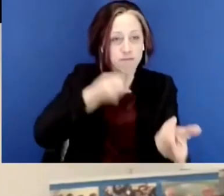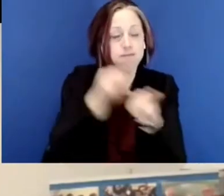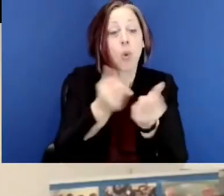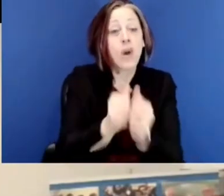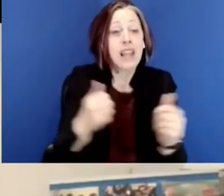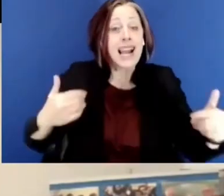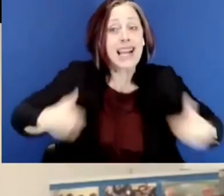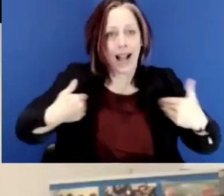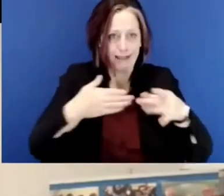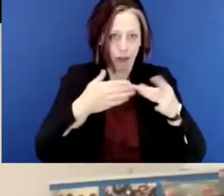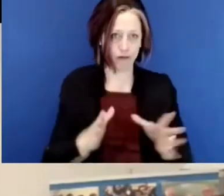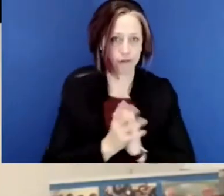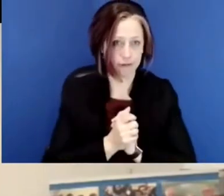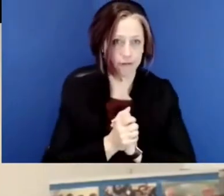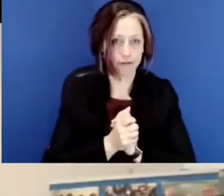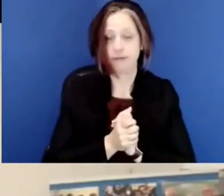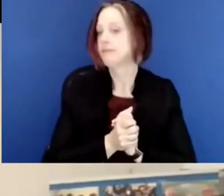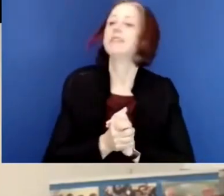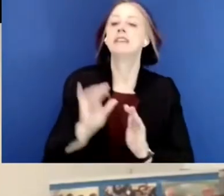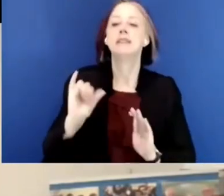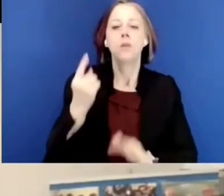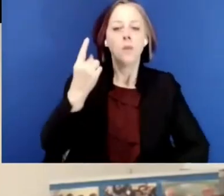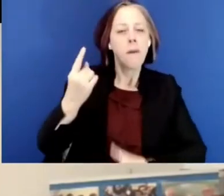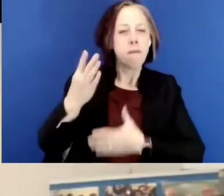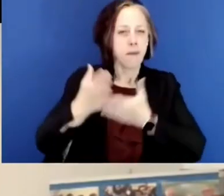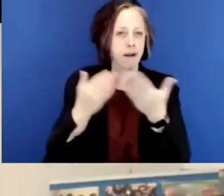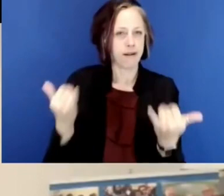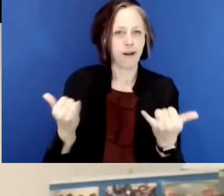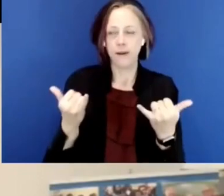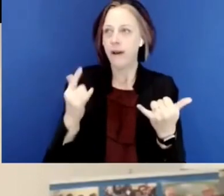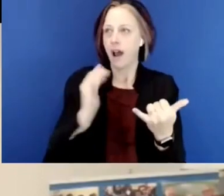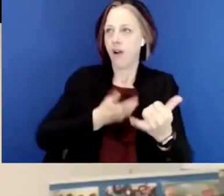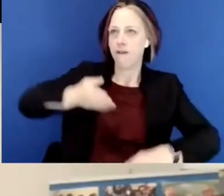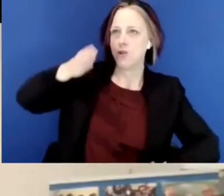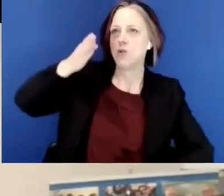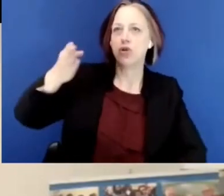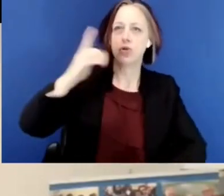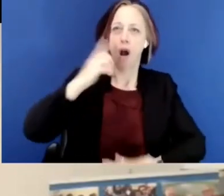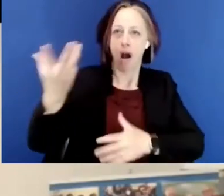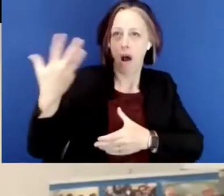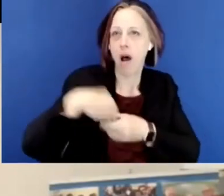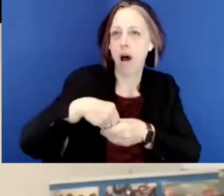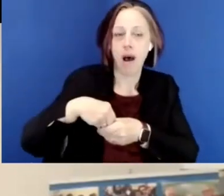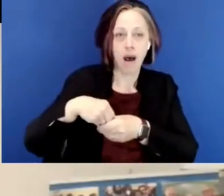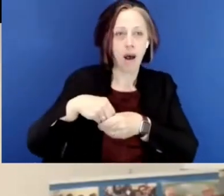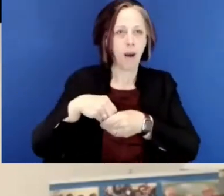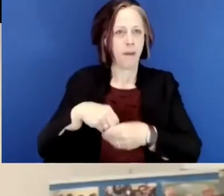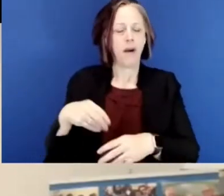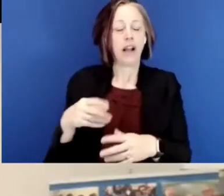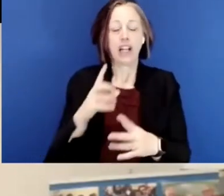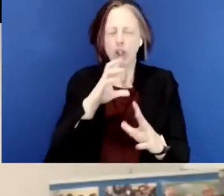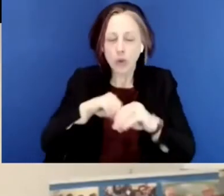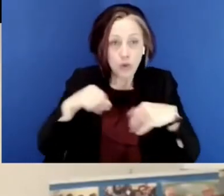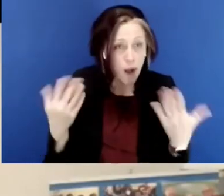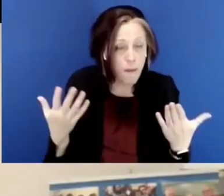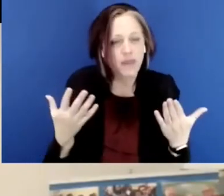dynamically so by young leaders. So it seems like one part of this future of building back better